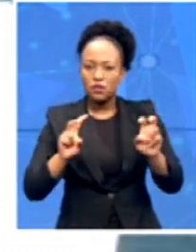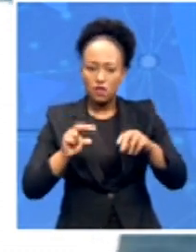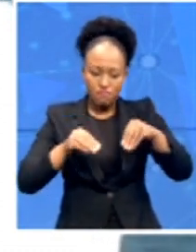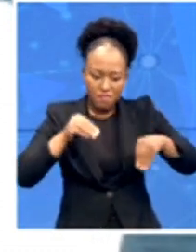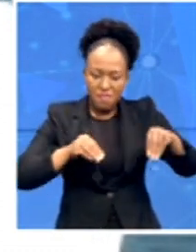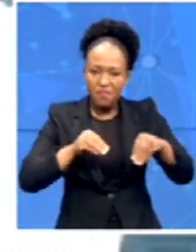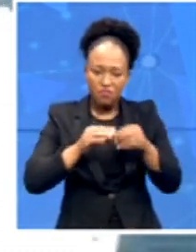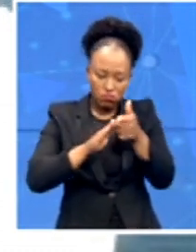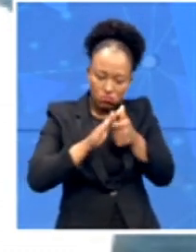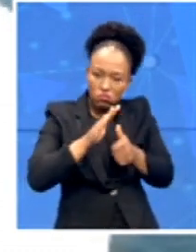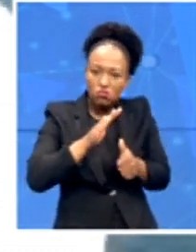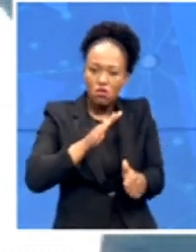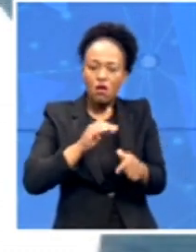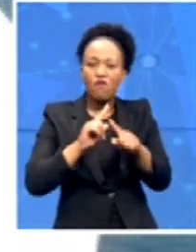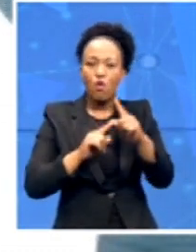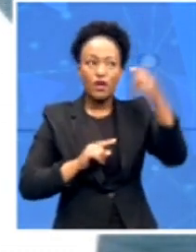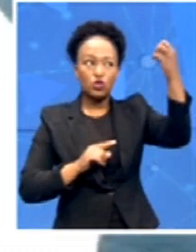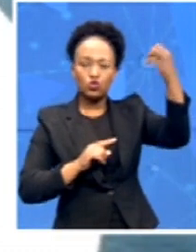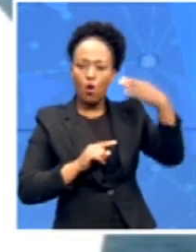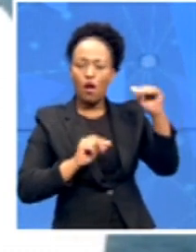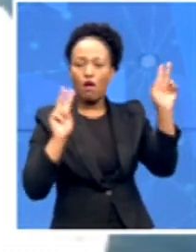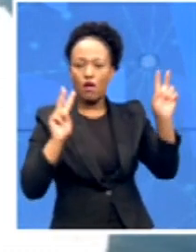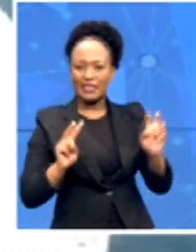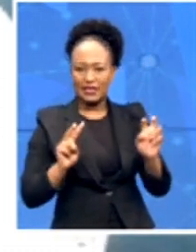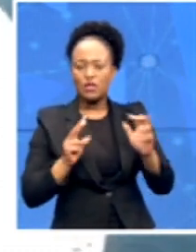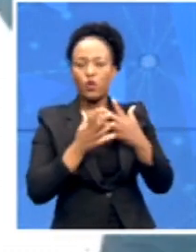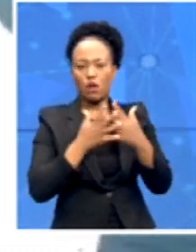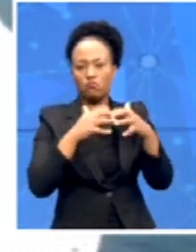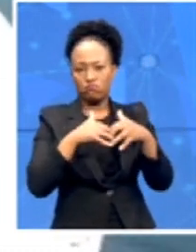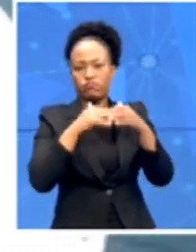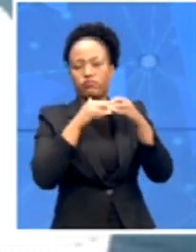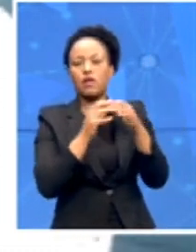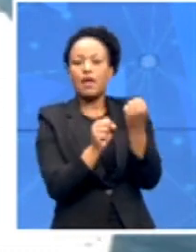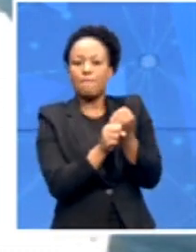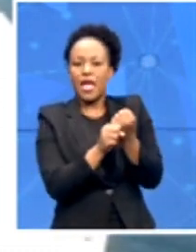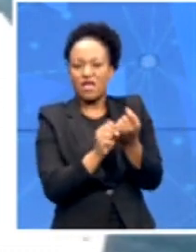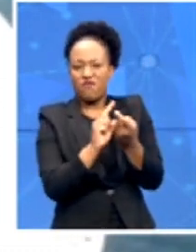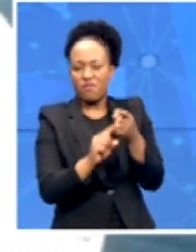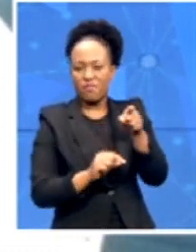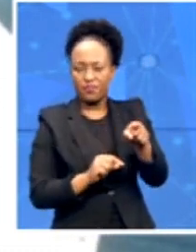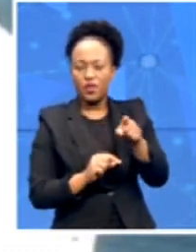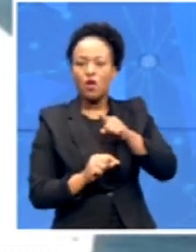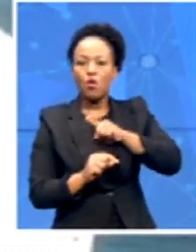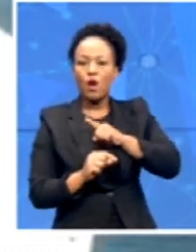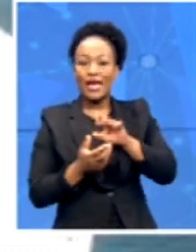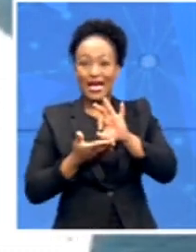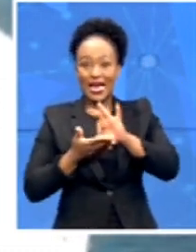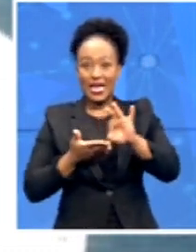is actually generated to make sure that hydro green hydrogen is produced at the highest scale